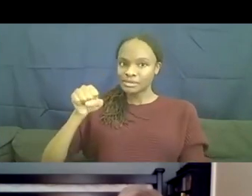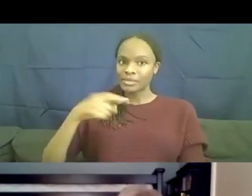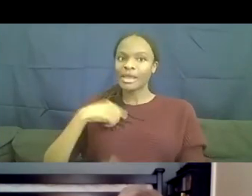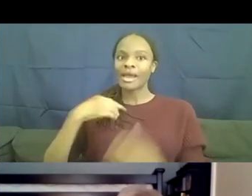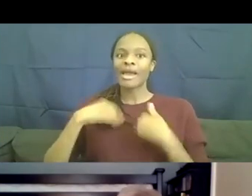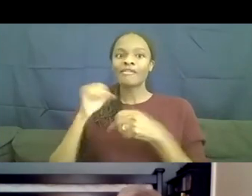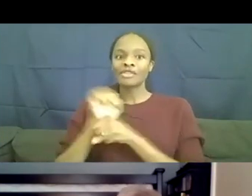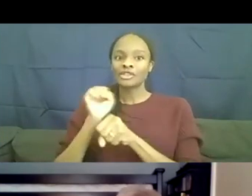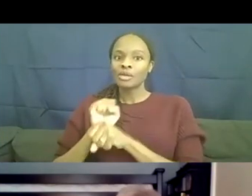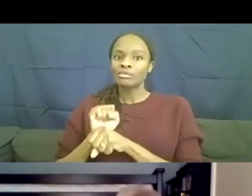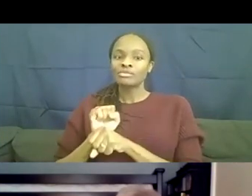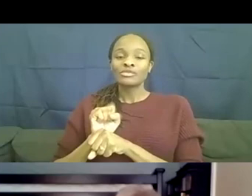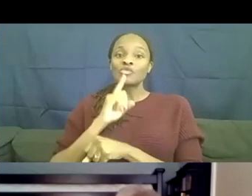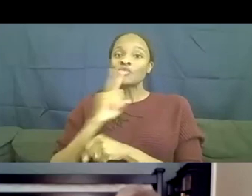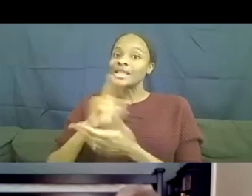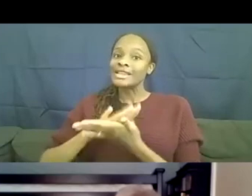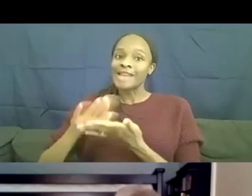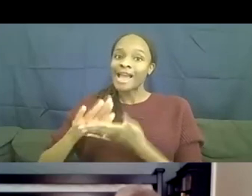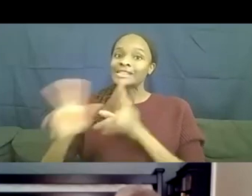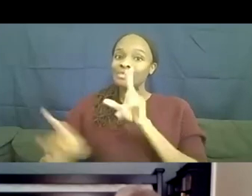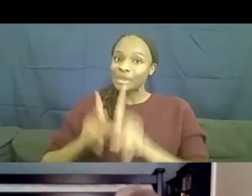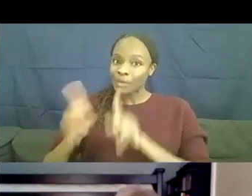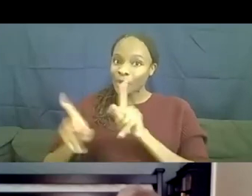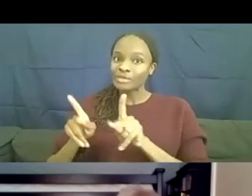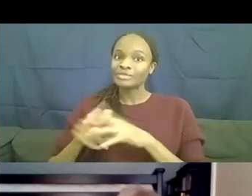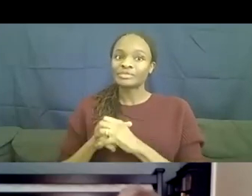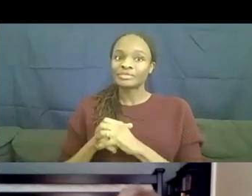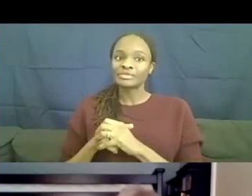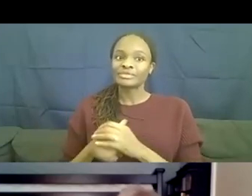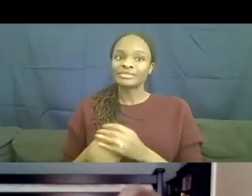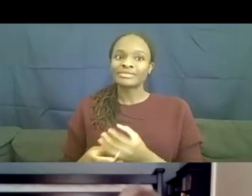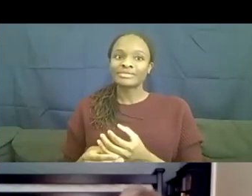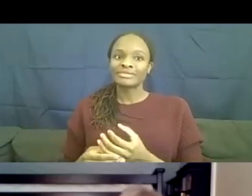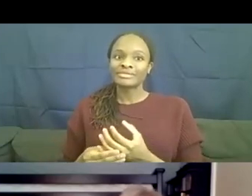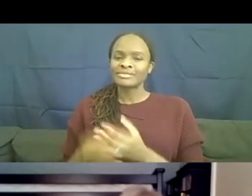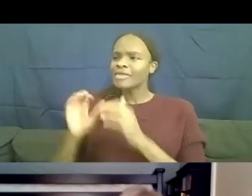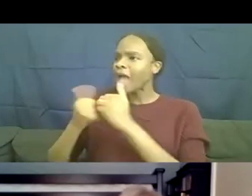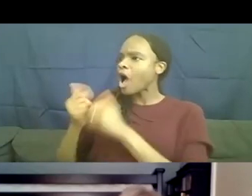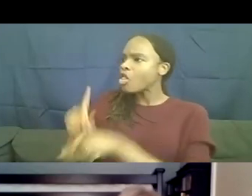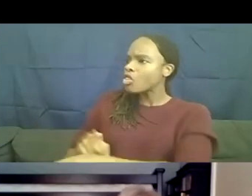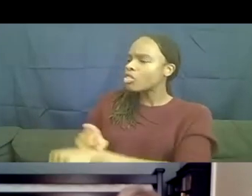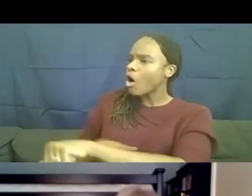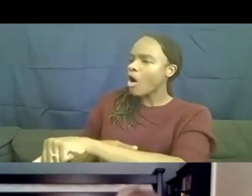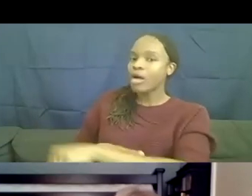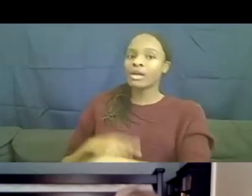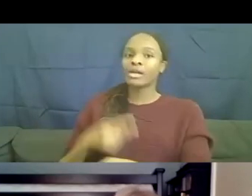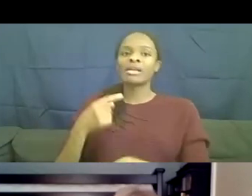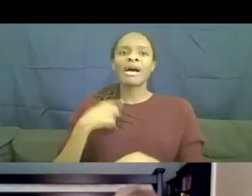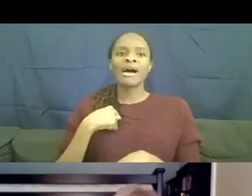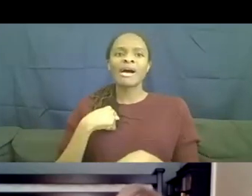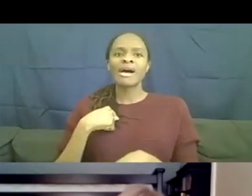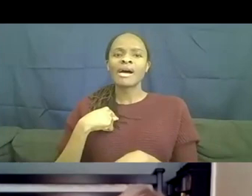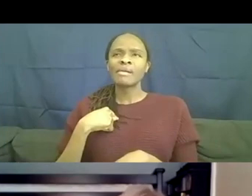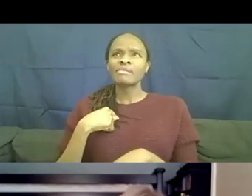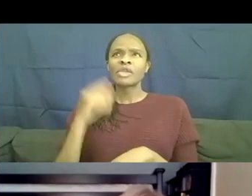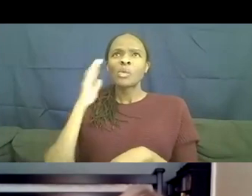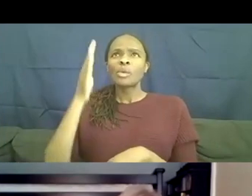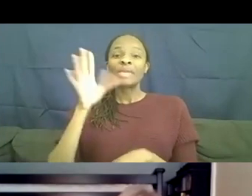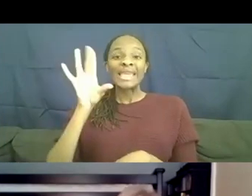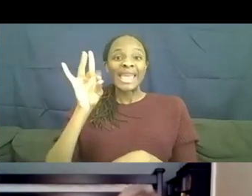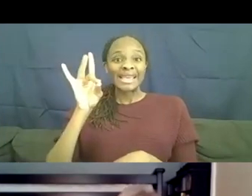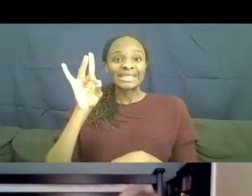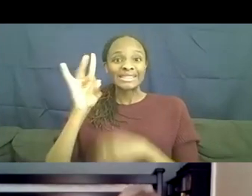and they're really nice people. So we got to see. I've been, I'm working there from, it's going to be eight years